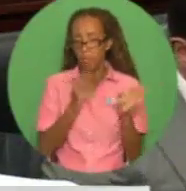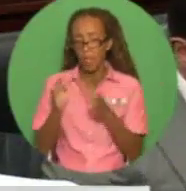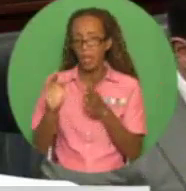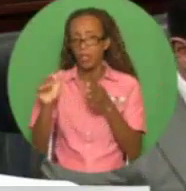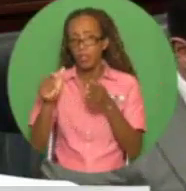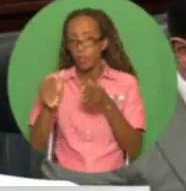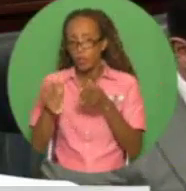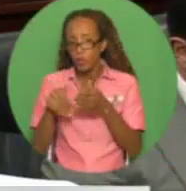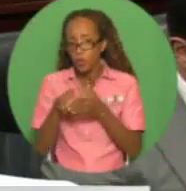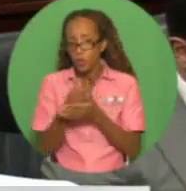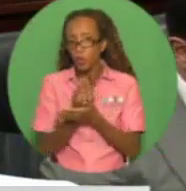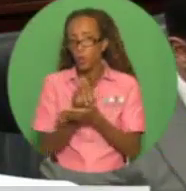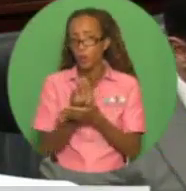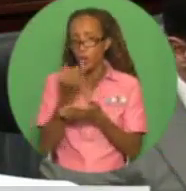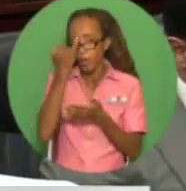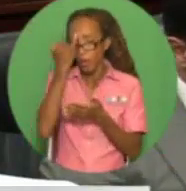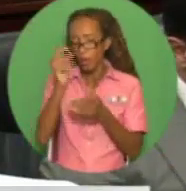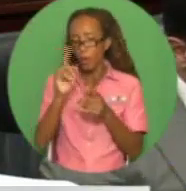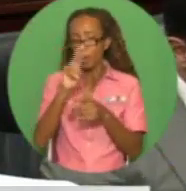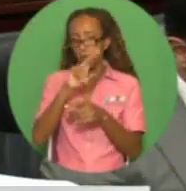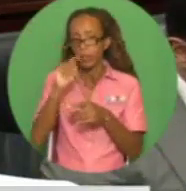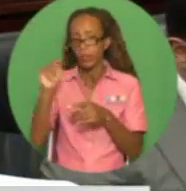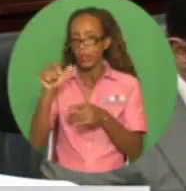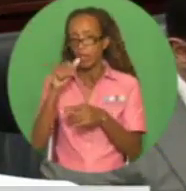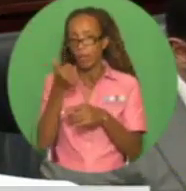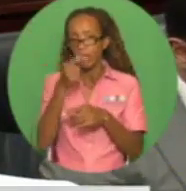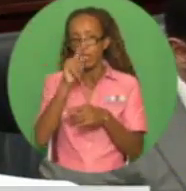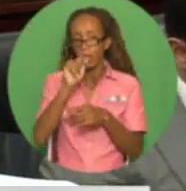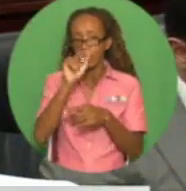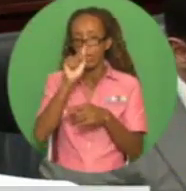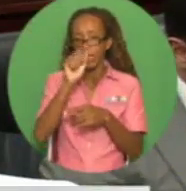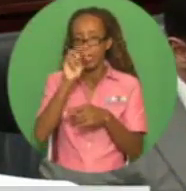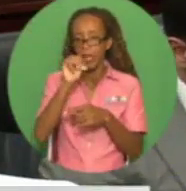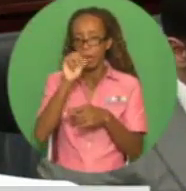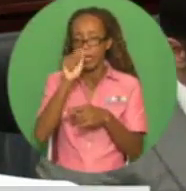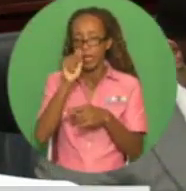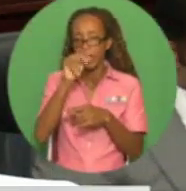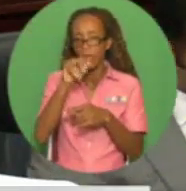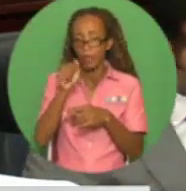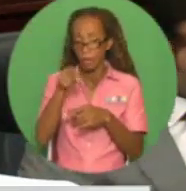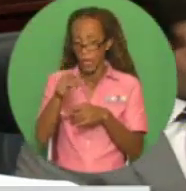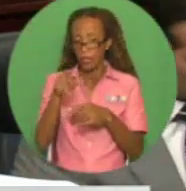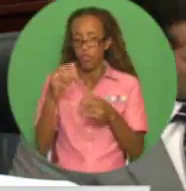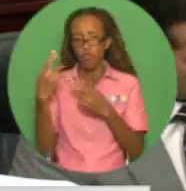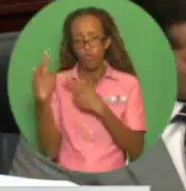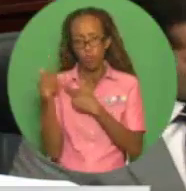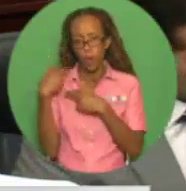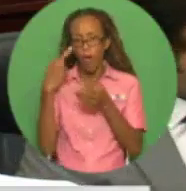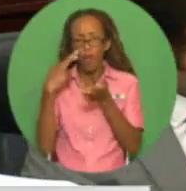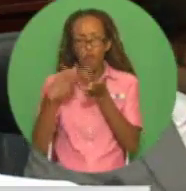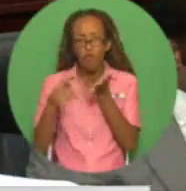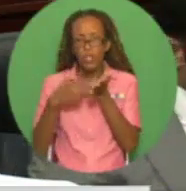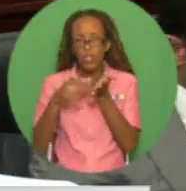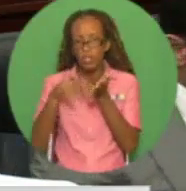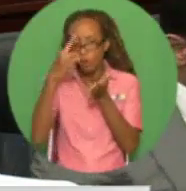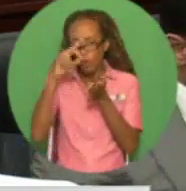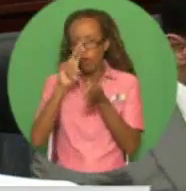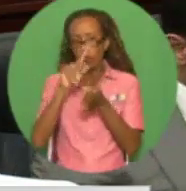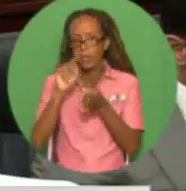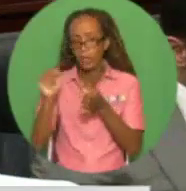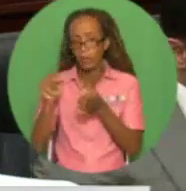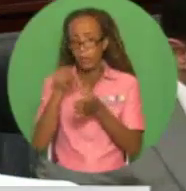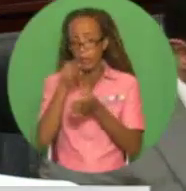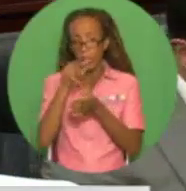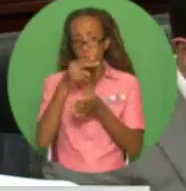UTT Tamina campus, which would now become the main research and innovation hub of UTT. This would allow the